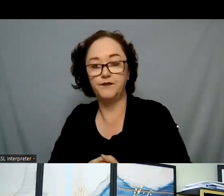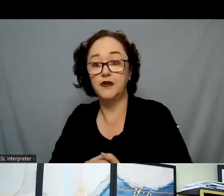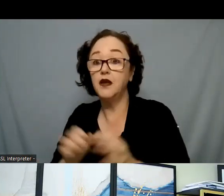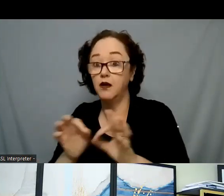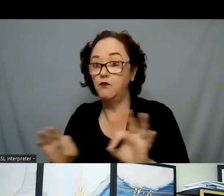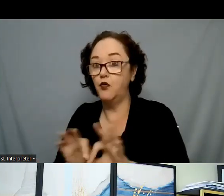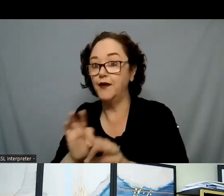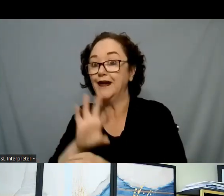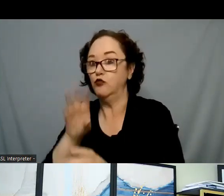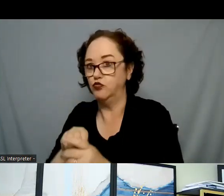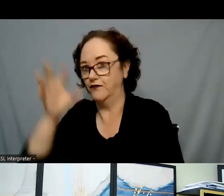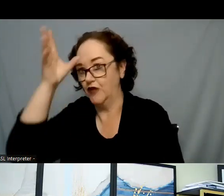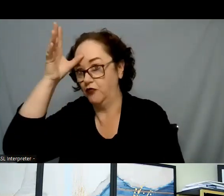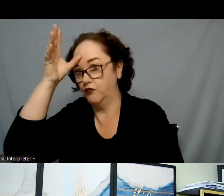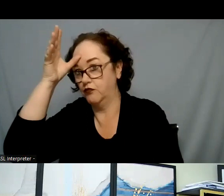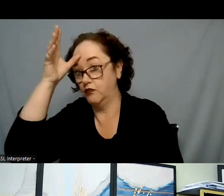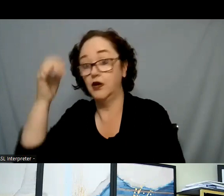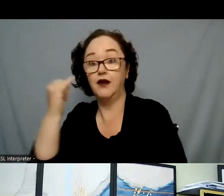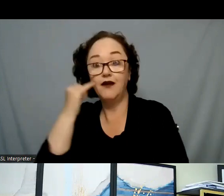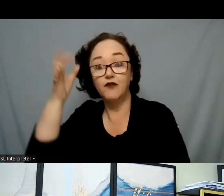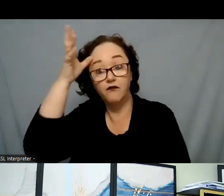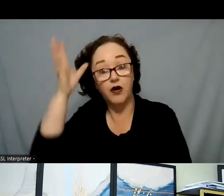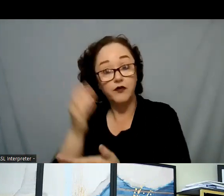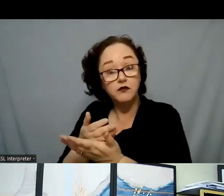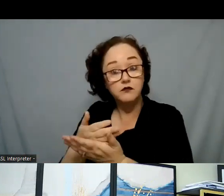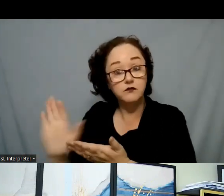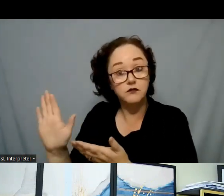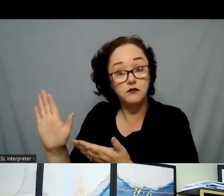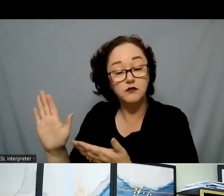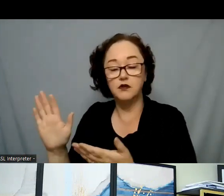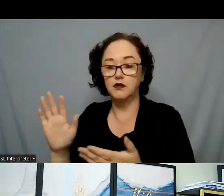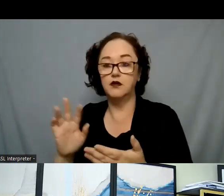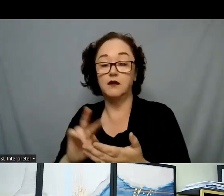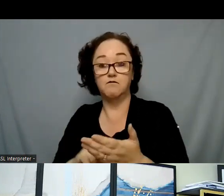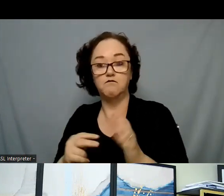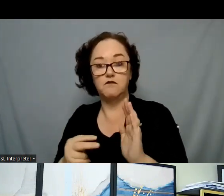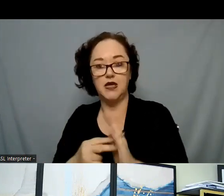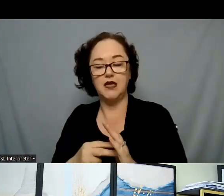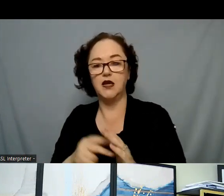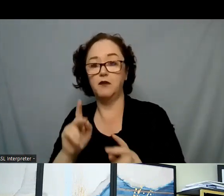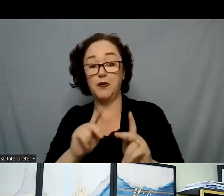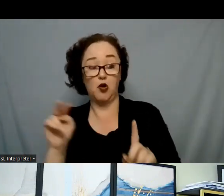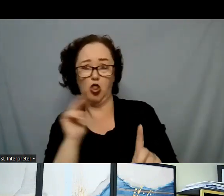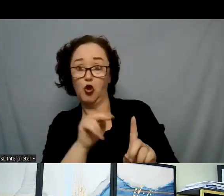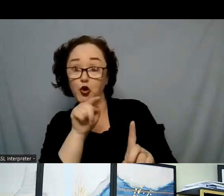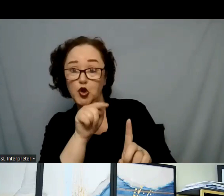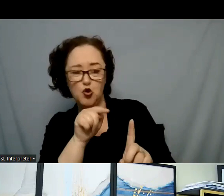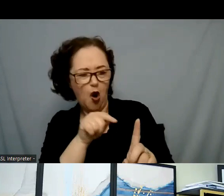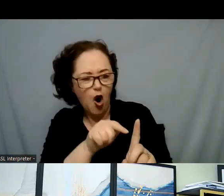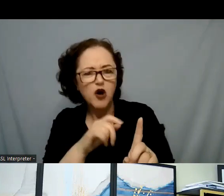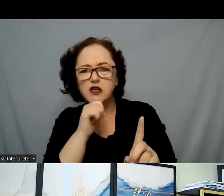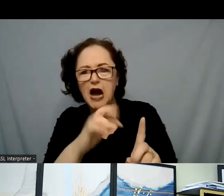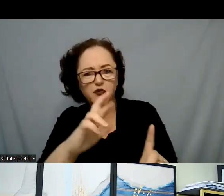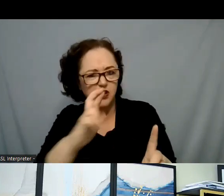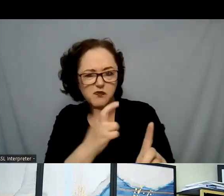Because if not, then it may seem, it may, you may appear to be disrespectful, number one, because you did not include the